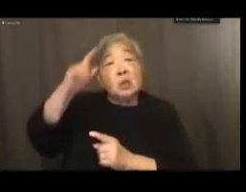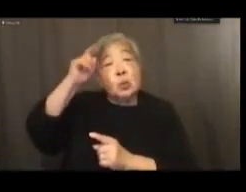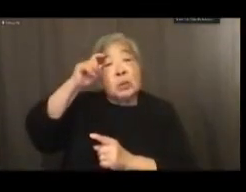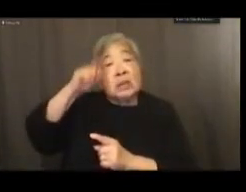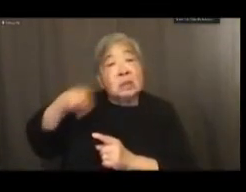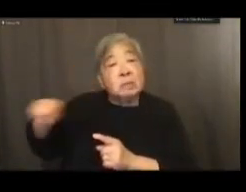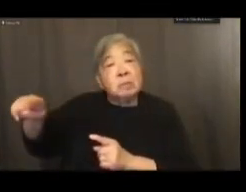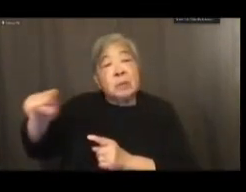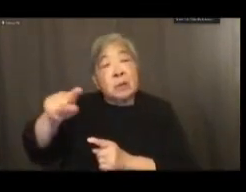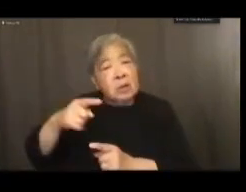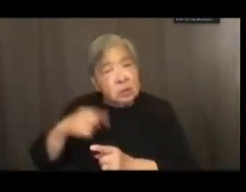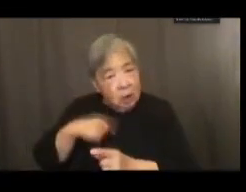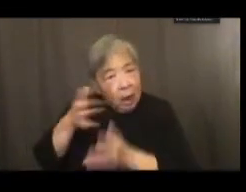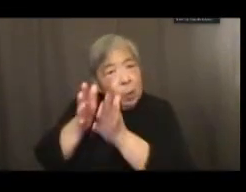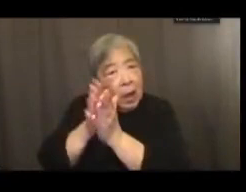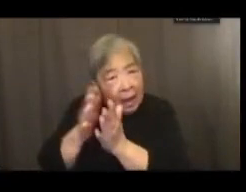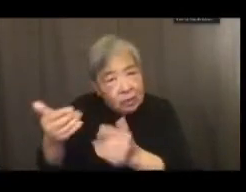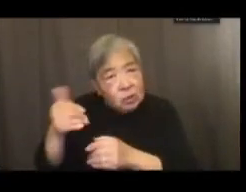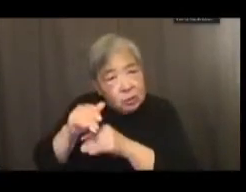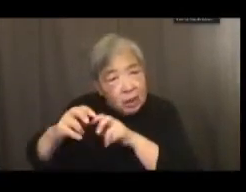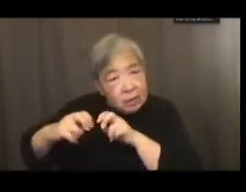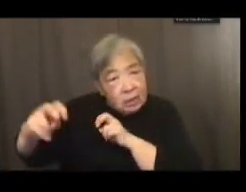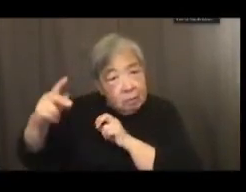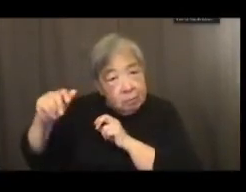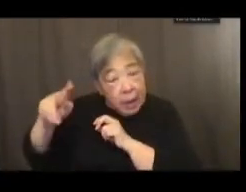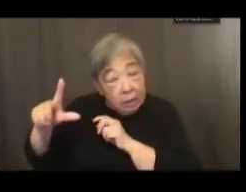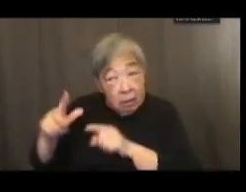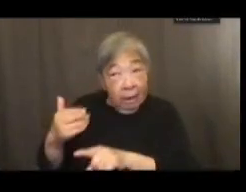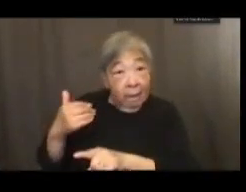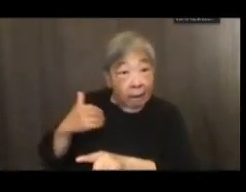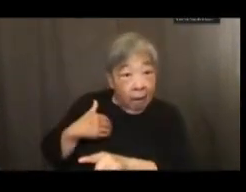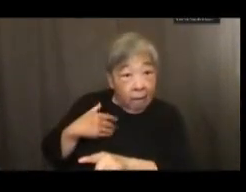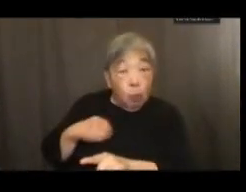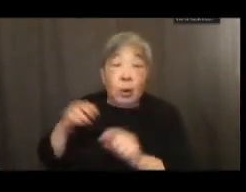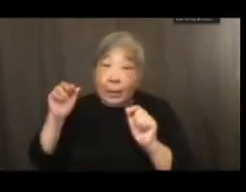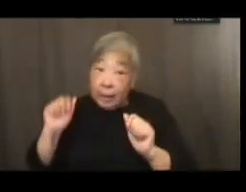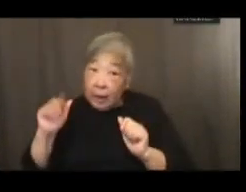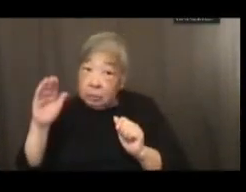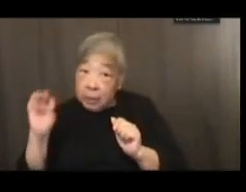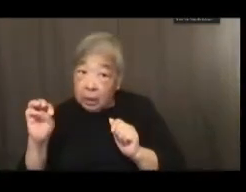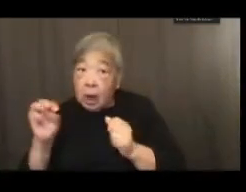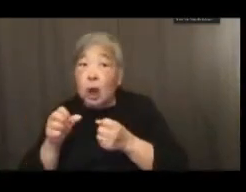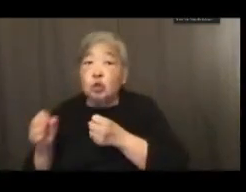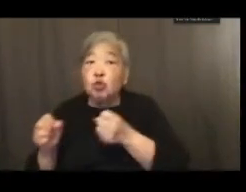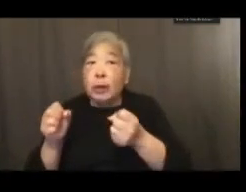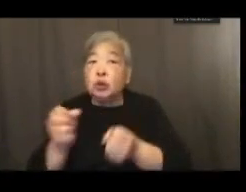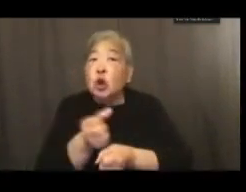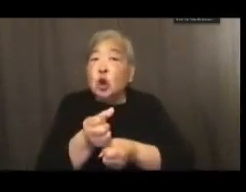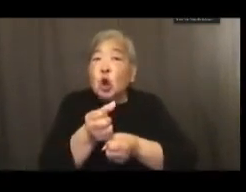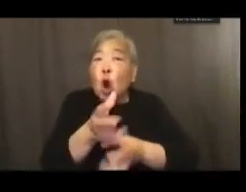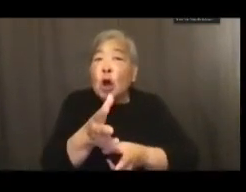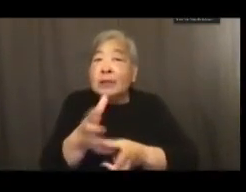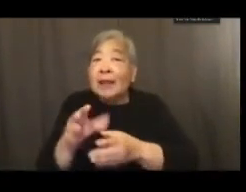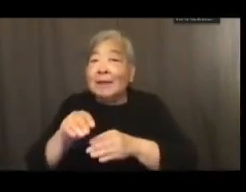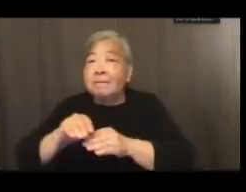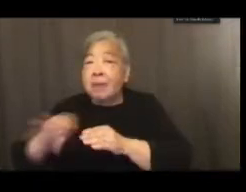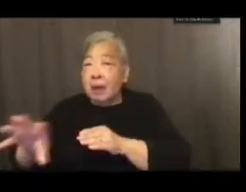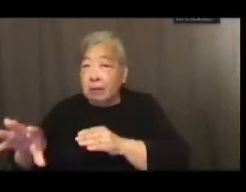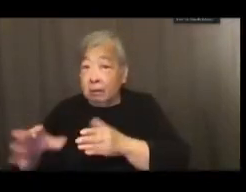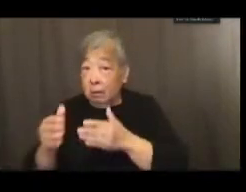the question tonight's panel. Is there or can there be a cause and effect strategy that leads from a collaborative